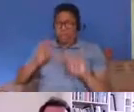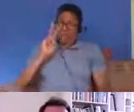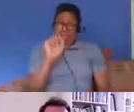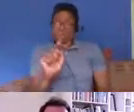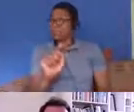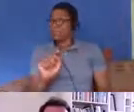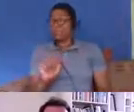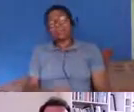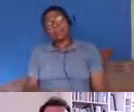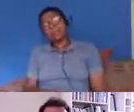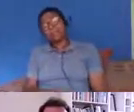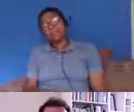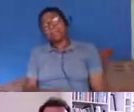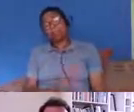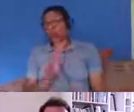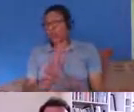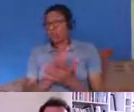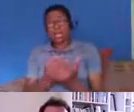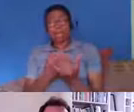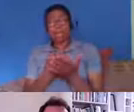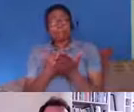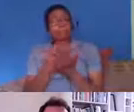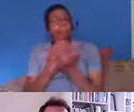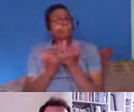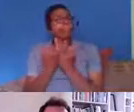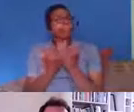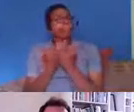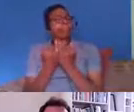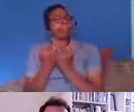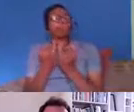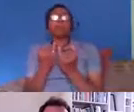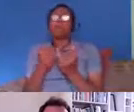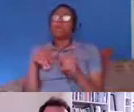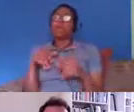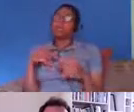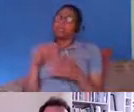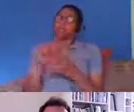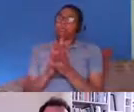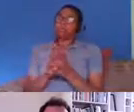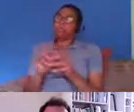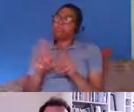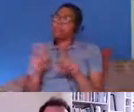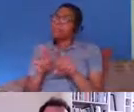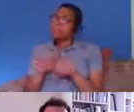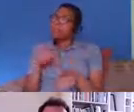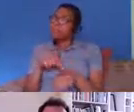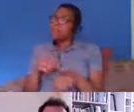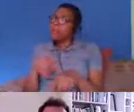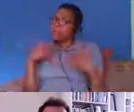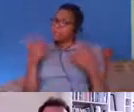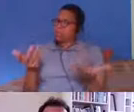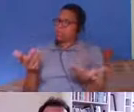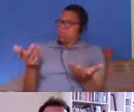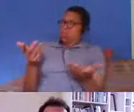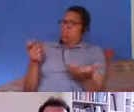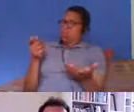hostile to immigration as an institution i think um but also takes its guidance from um the